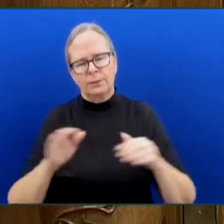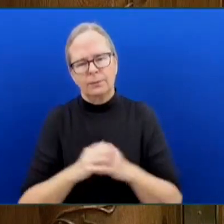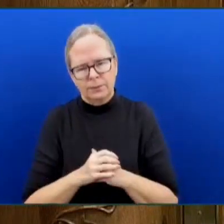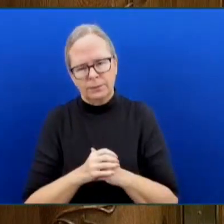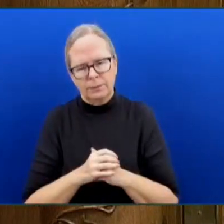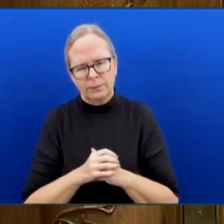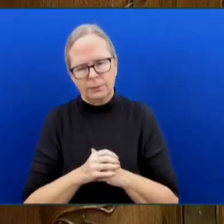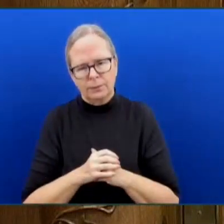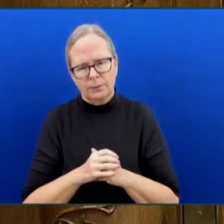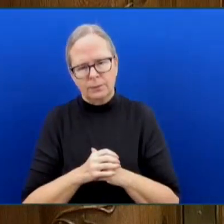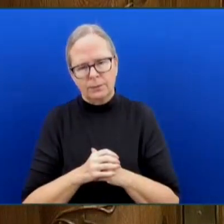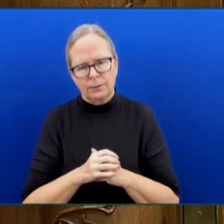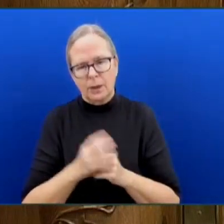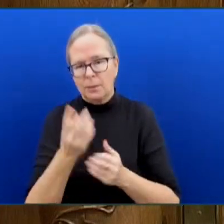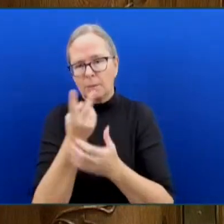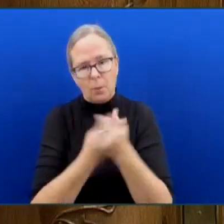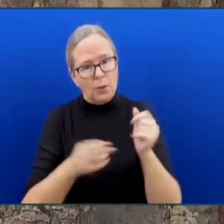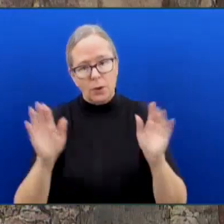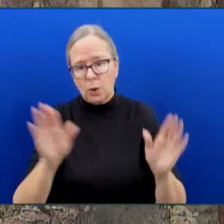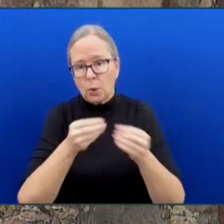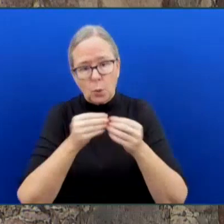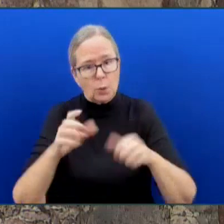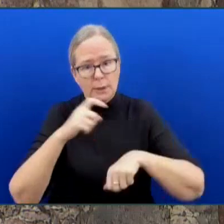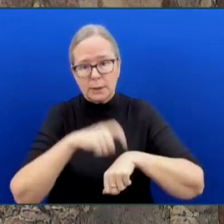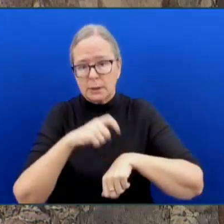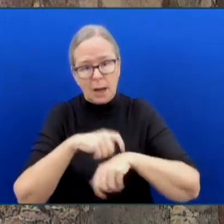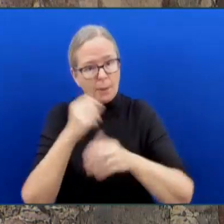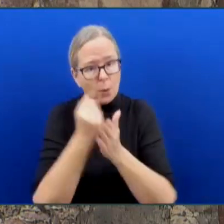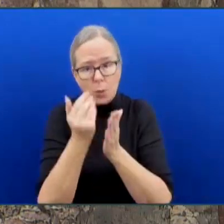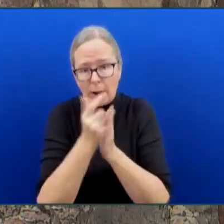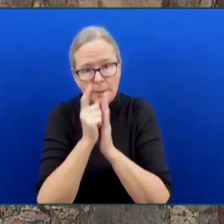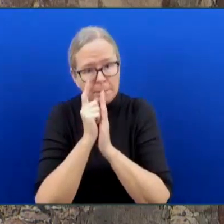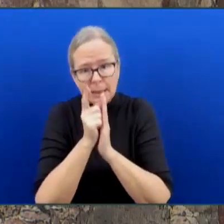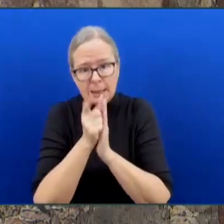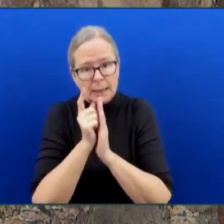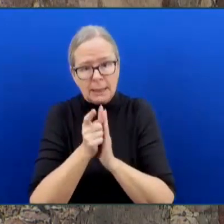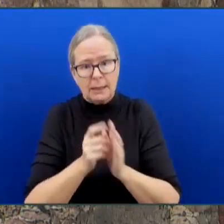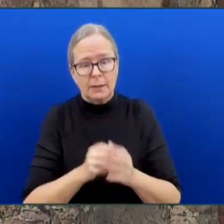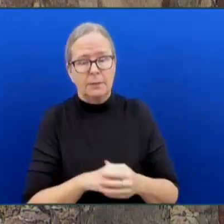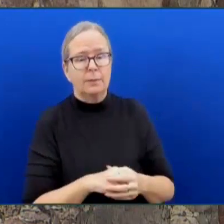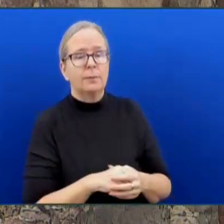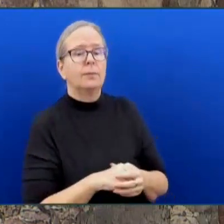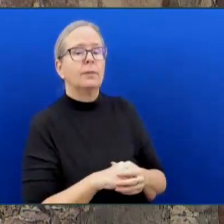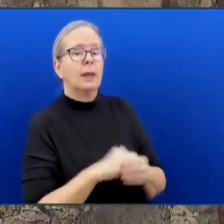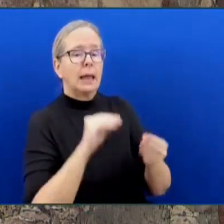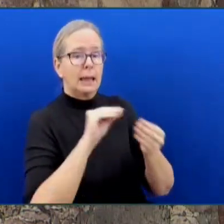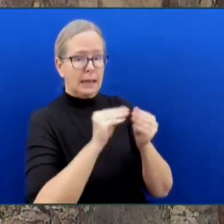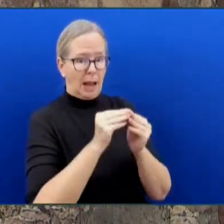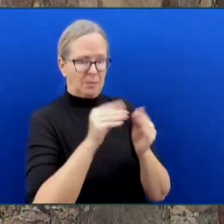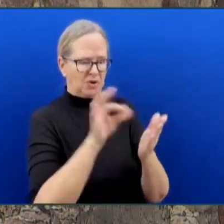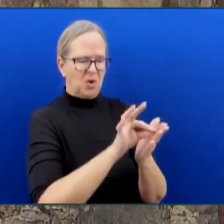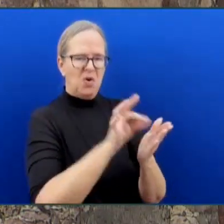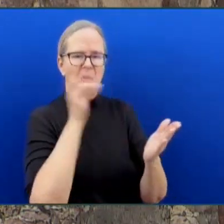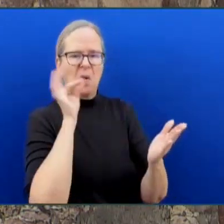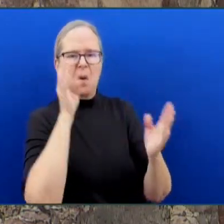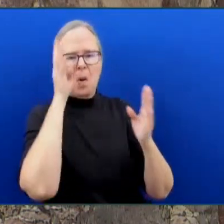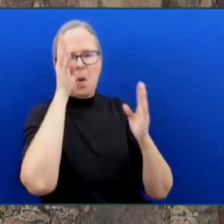understand, or if they did, they did not recognize. Mr.